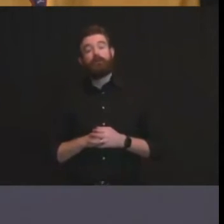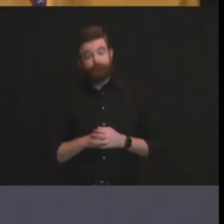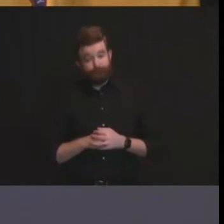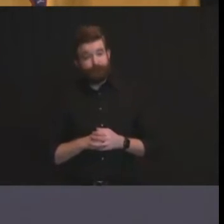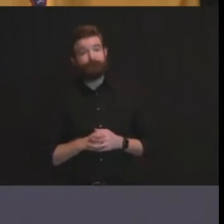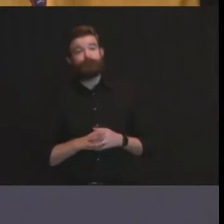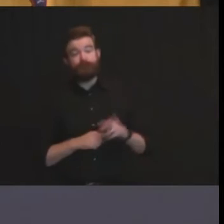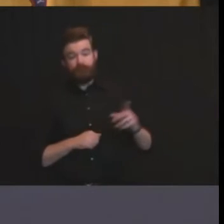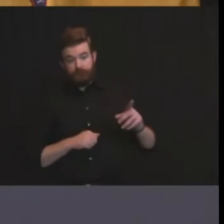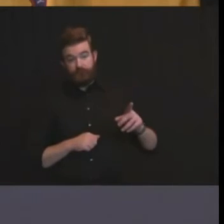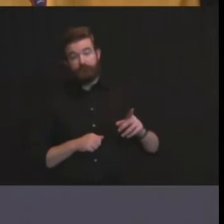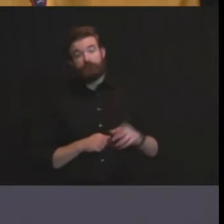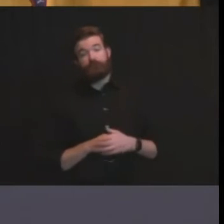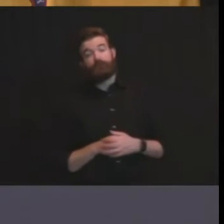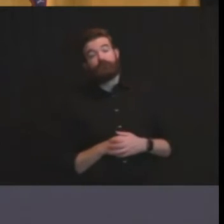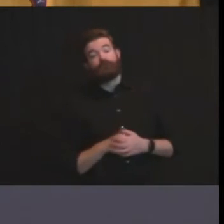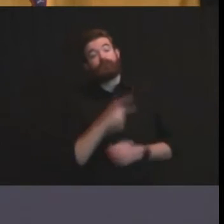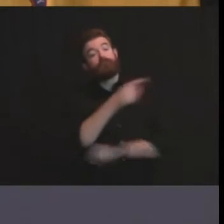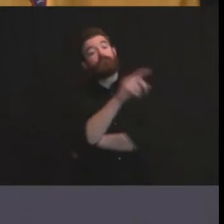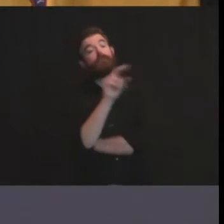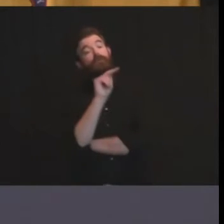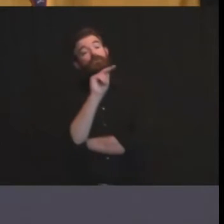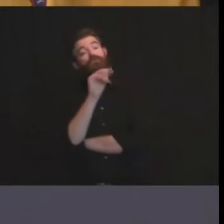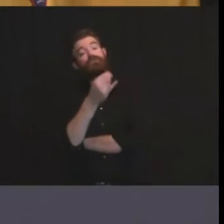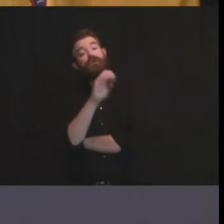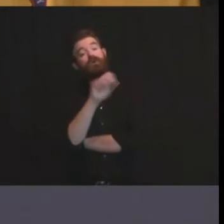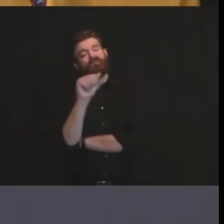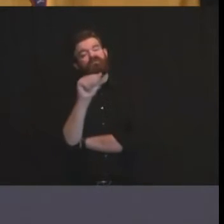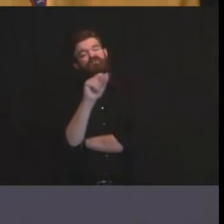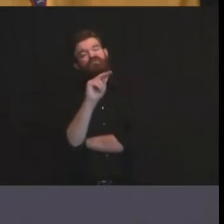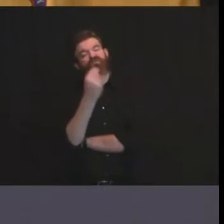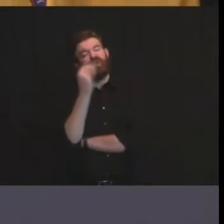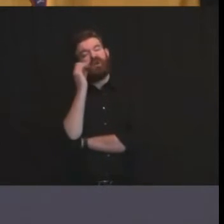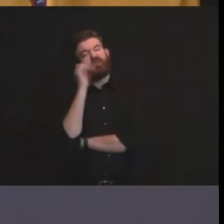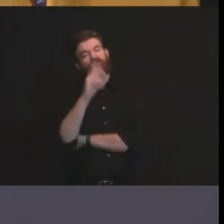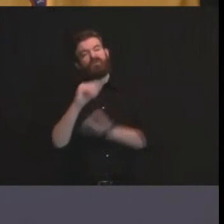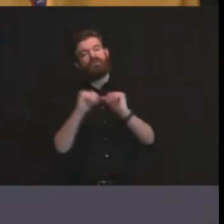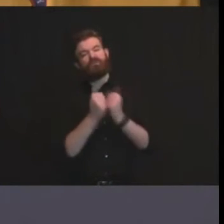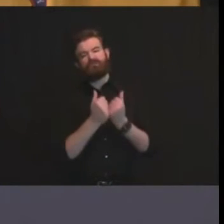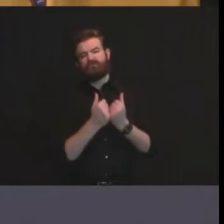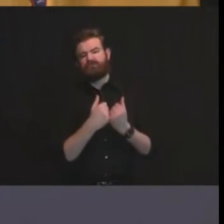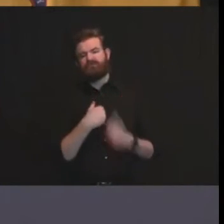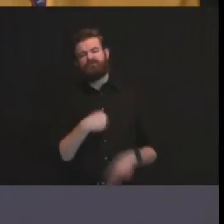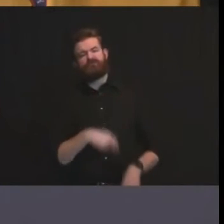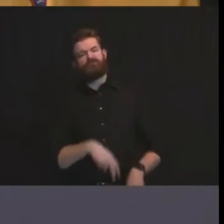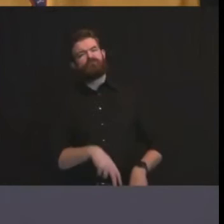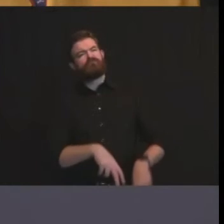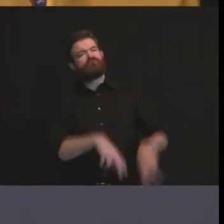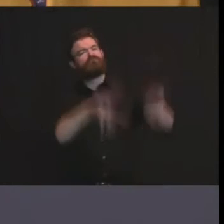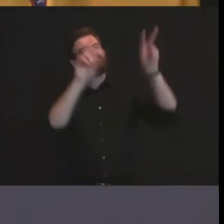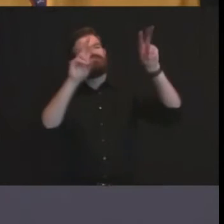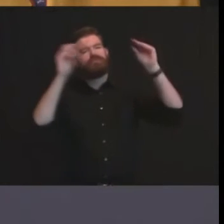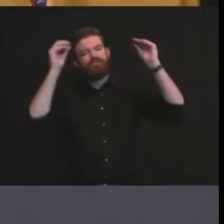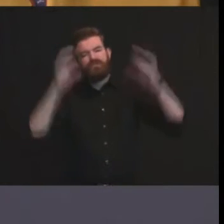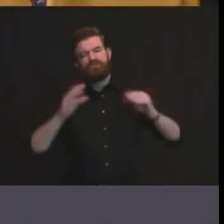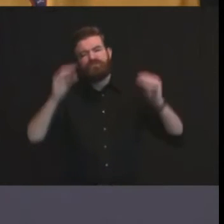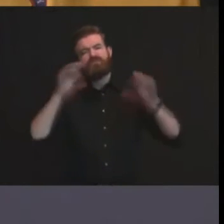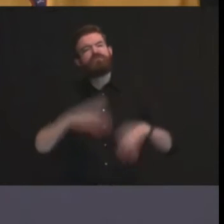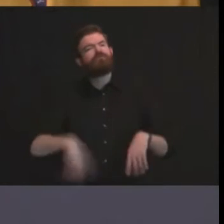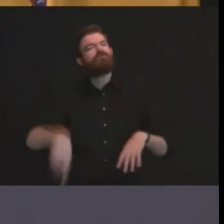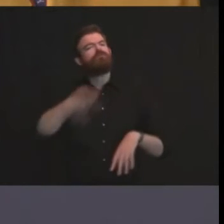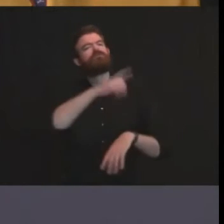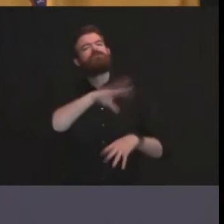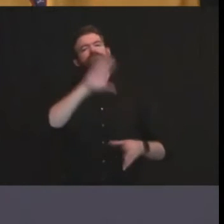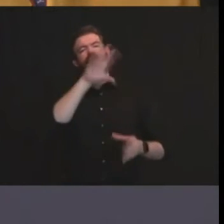recently uh educators are on the pedestal they they are heroic they're at the front lines this is not a normal school